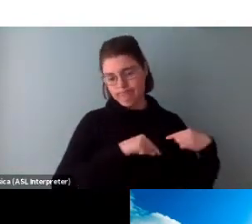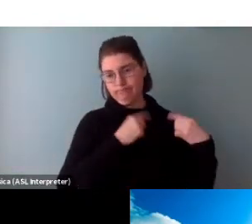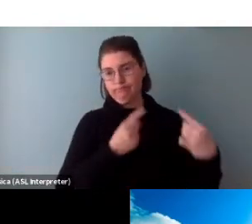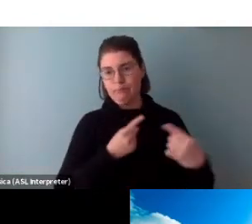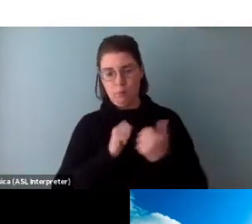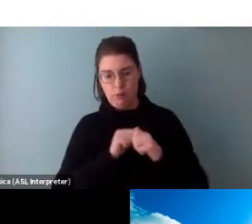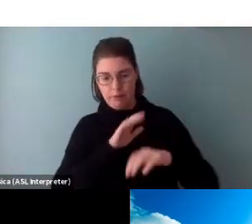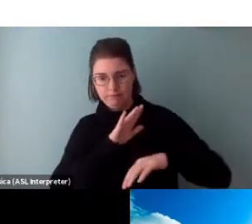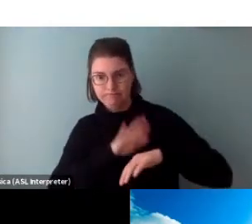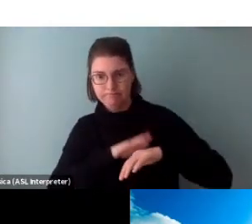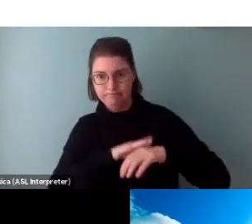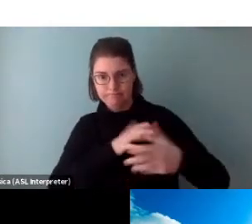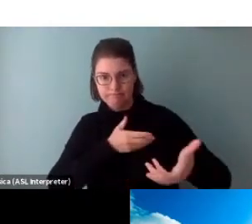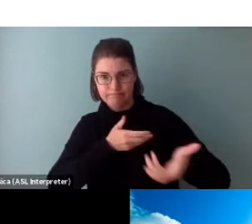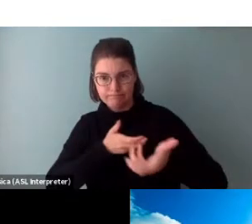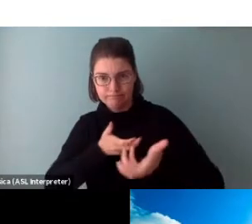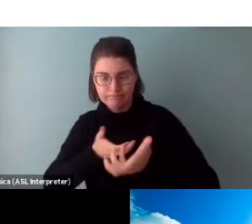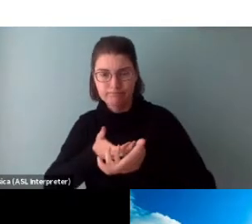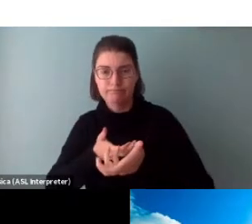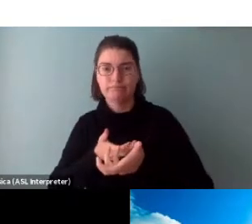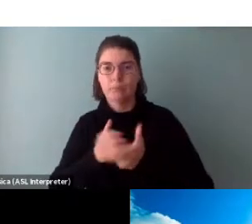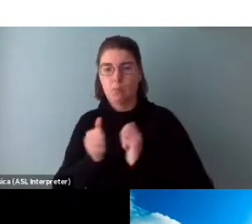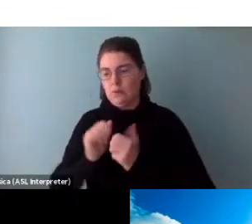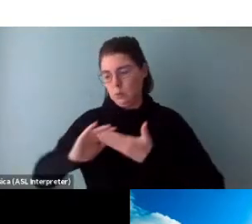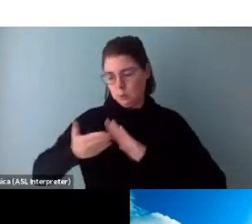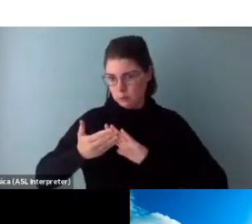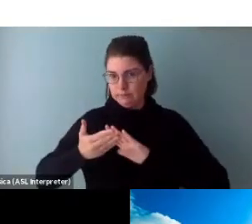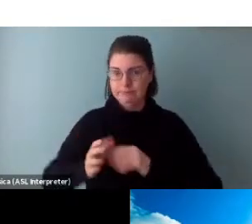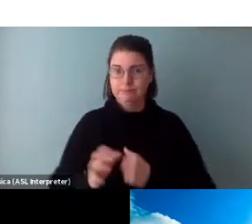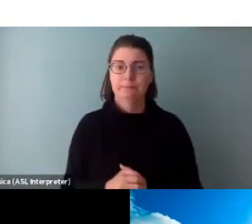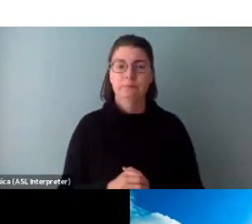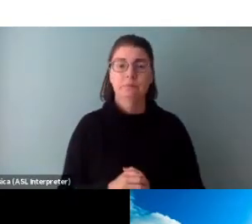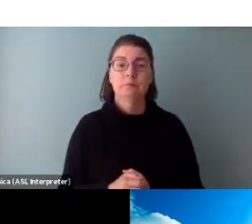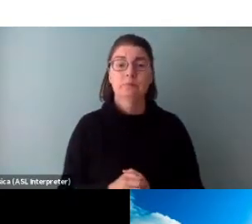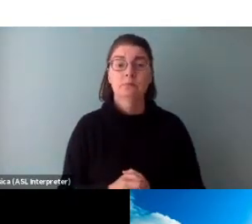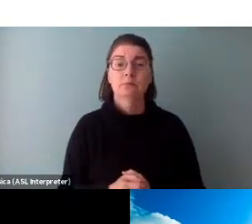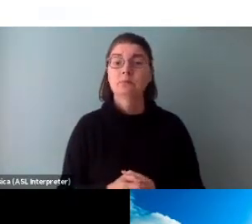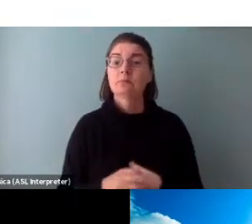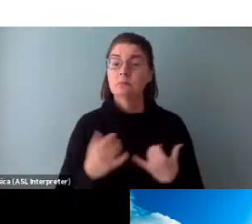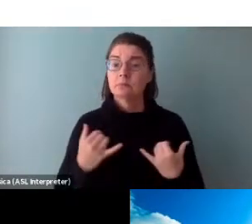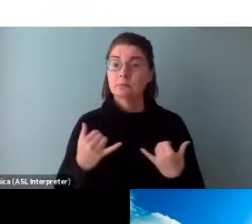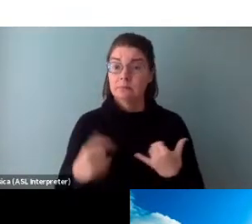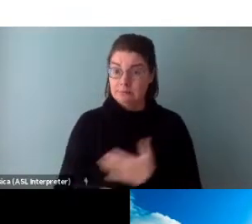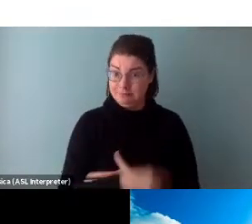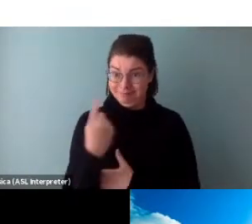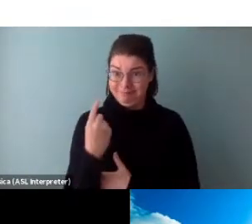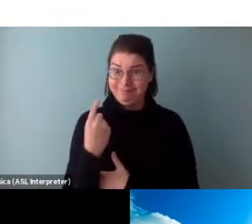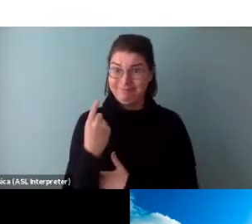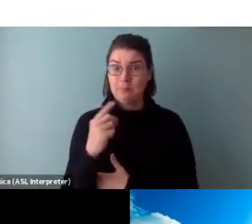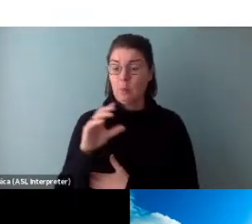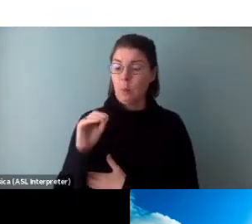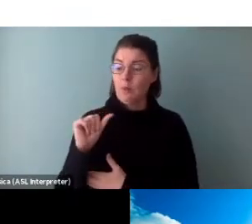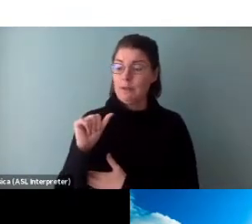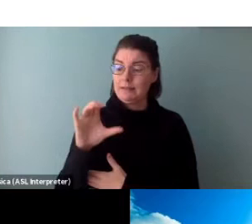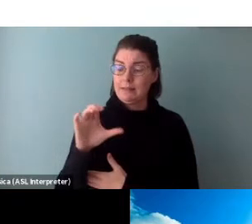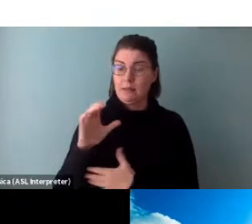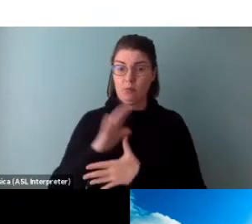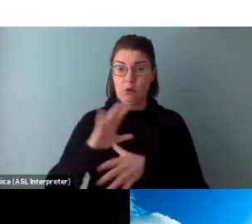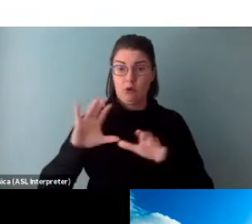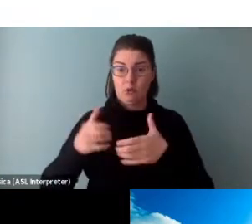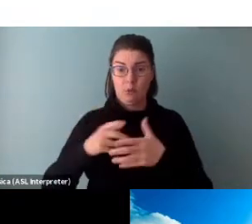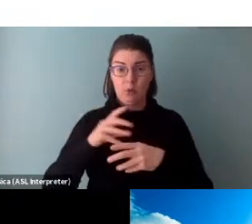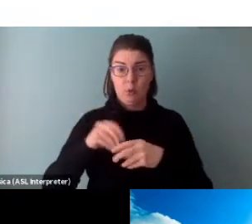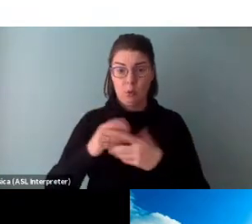consultation with the community. At this time, the OAC priority groups include